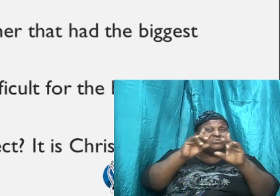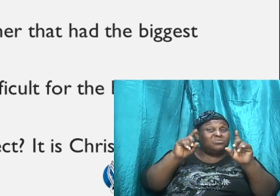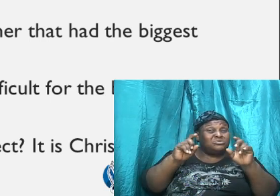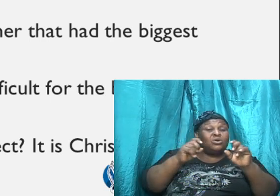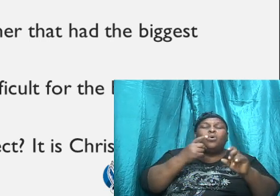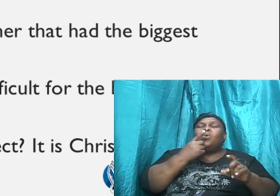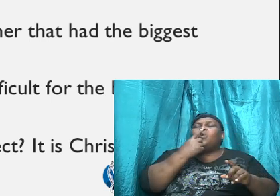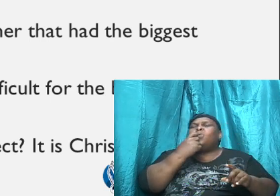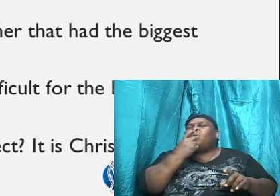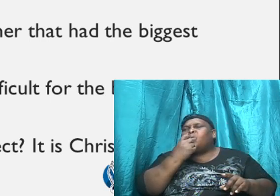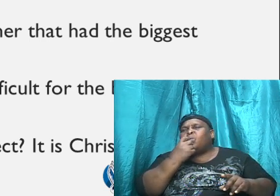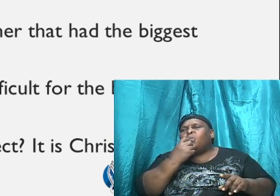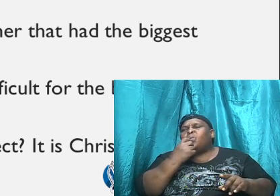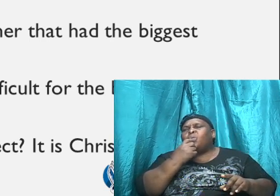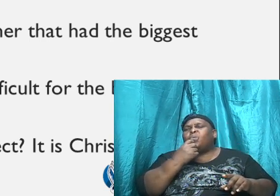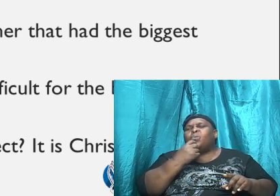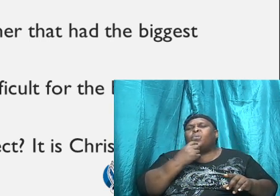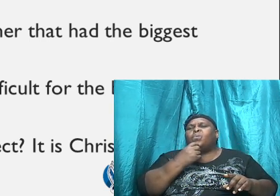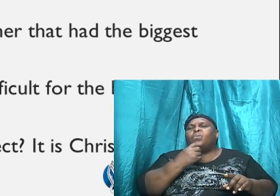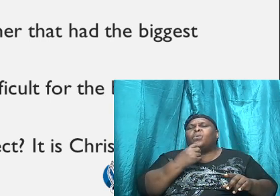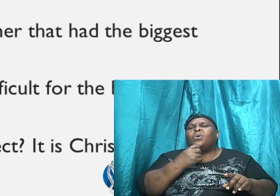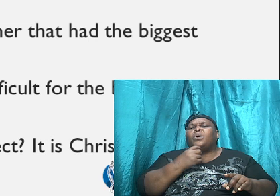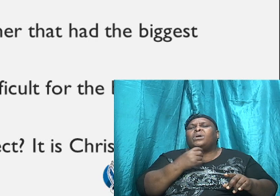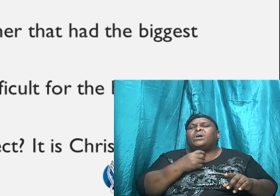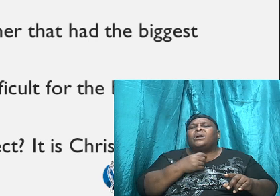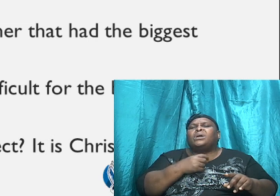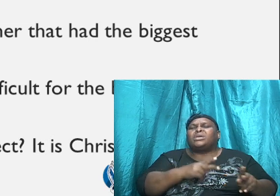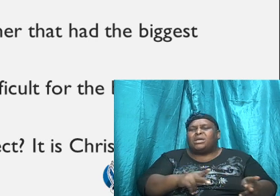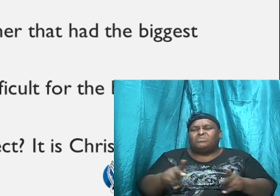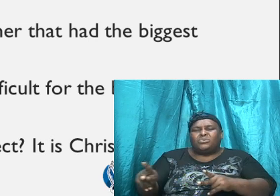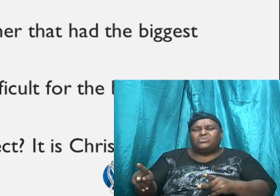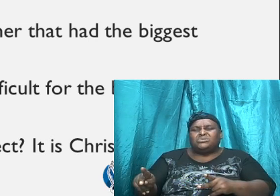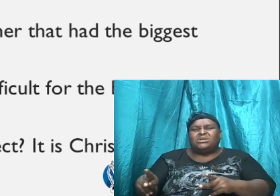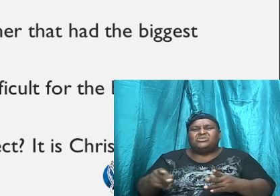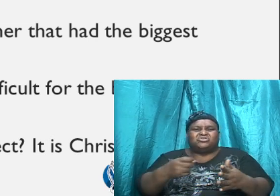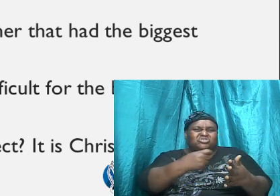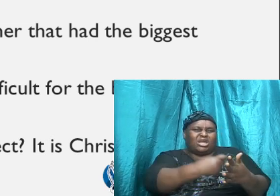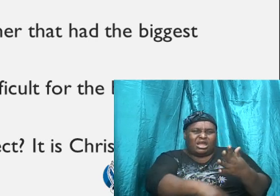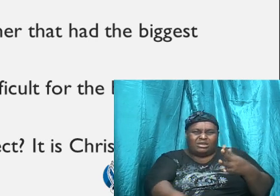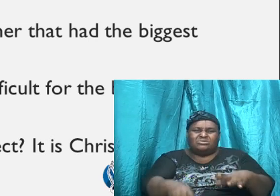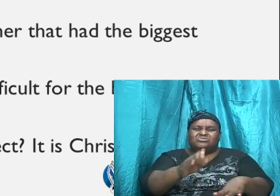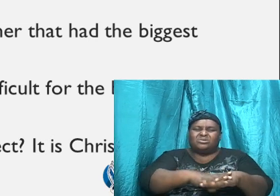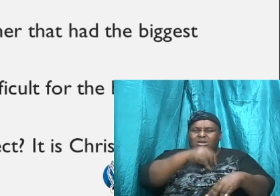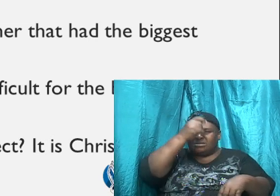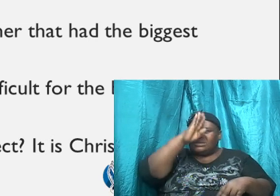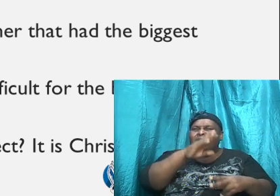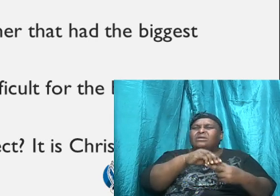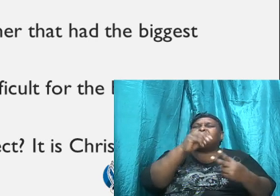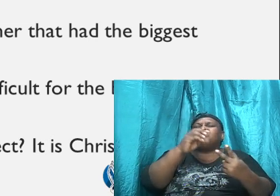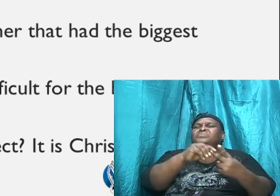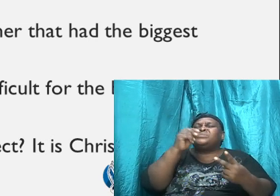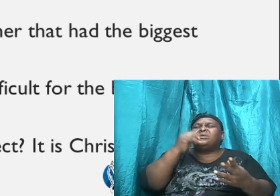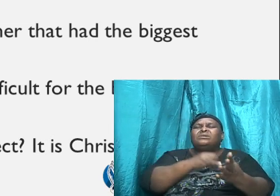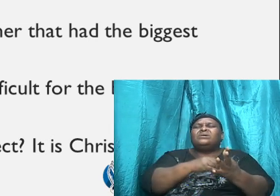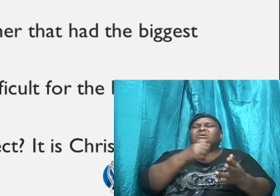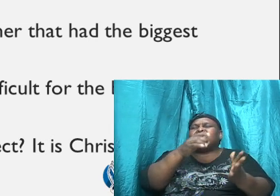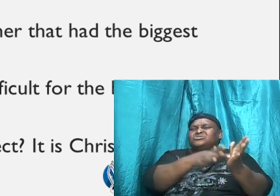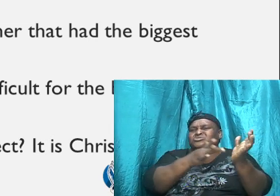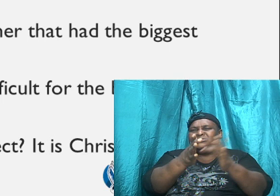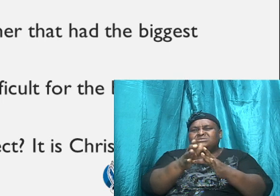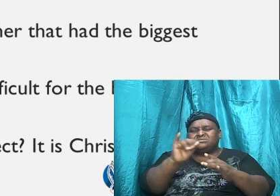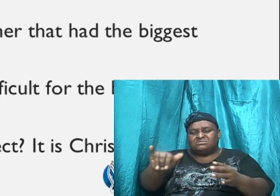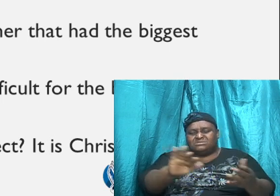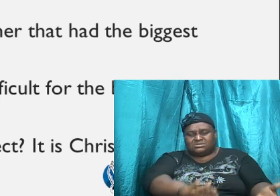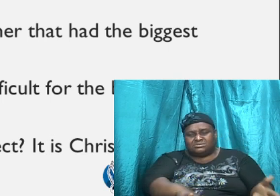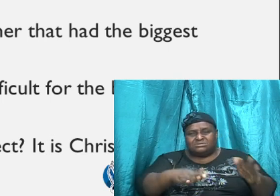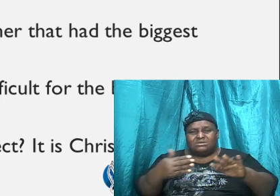charge of God's elect, because it is Christ that died,